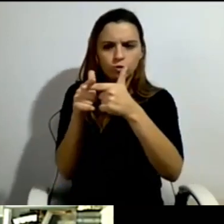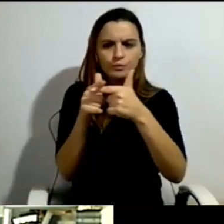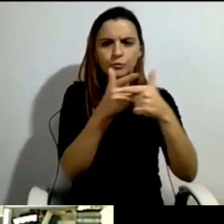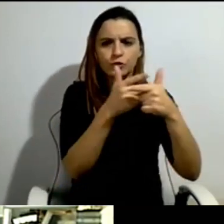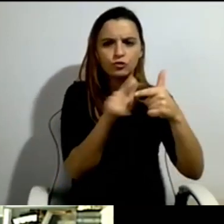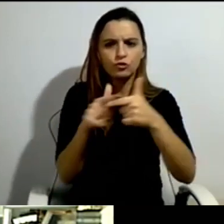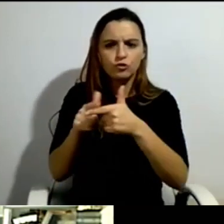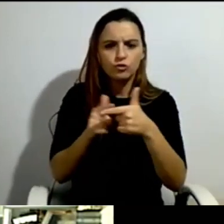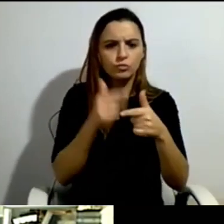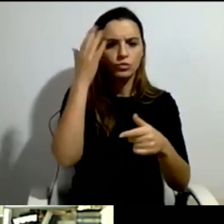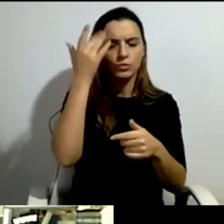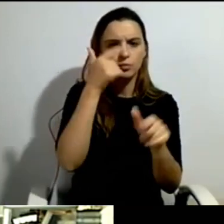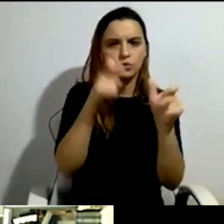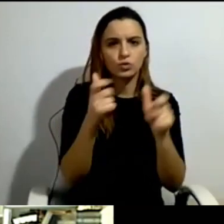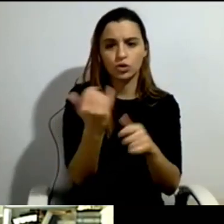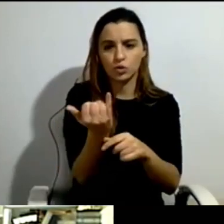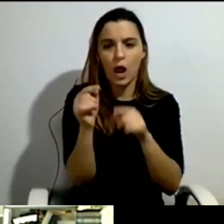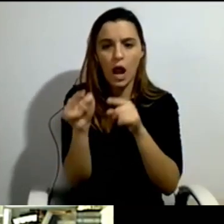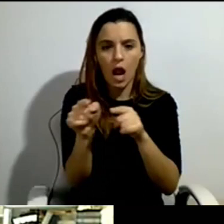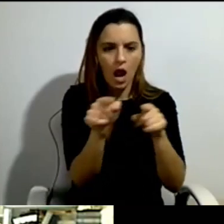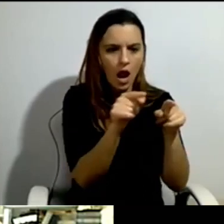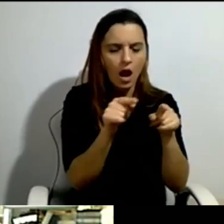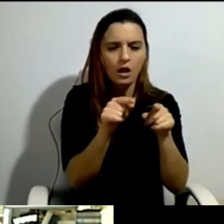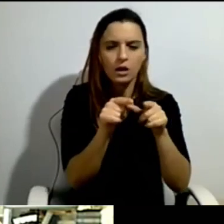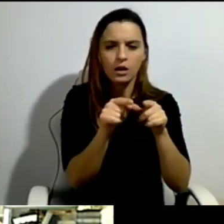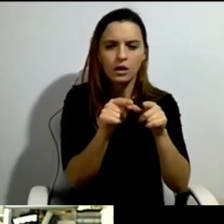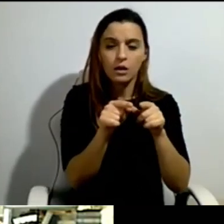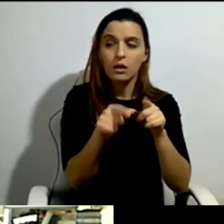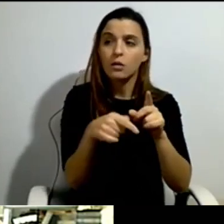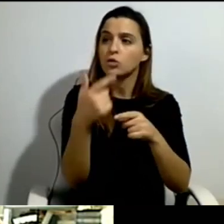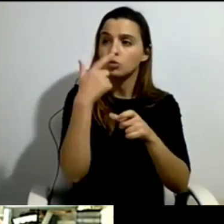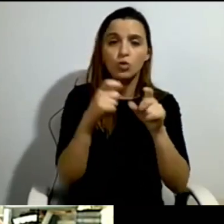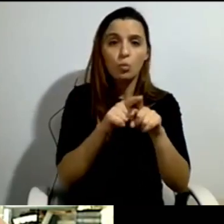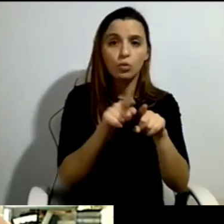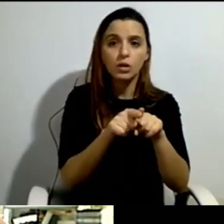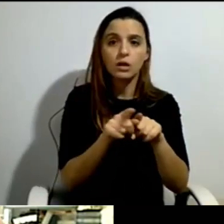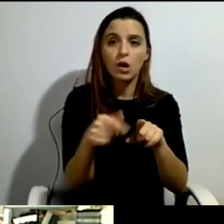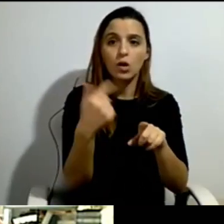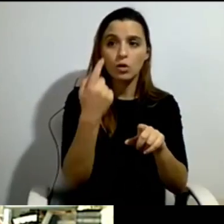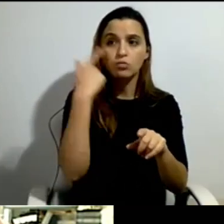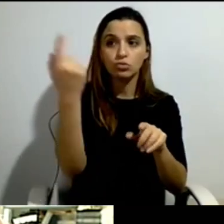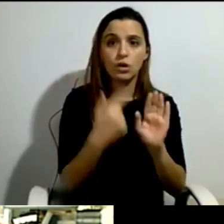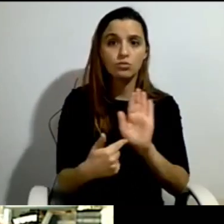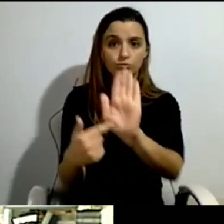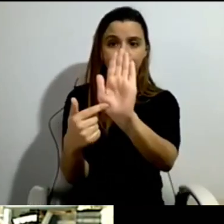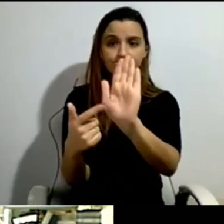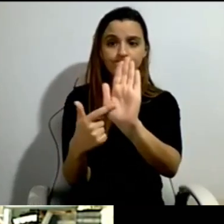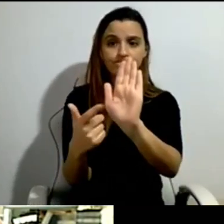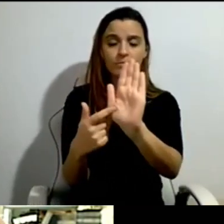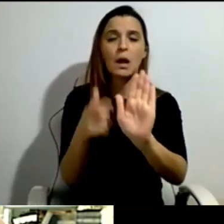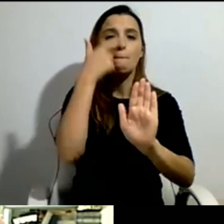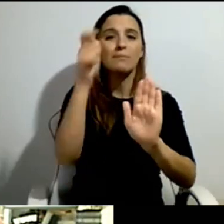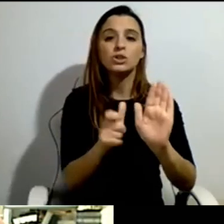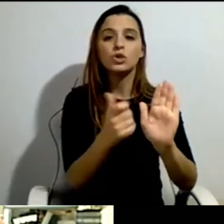showed to the politicians that every person in the institutions costs about 450 euro